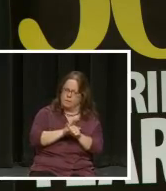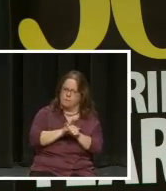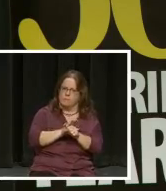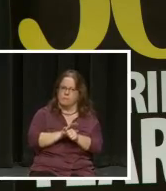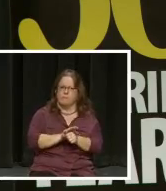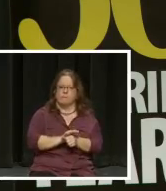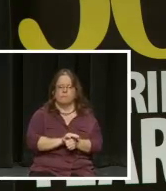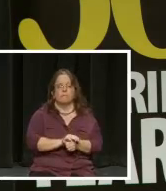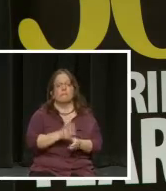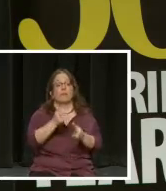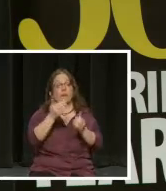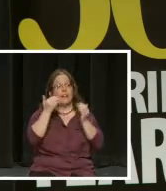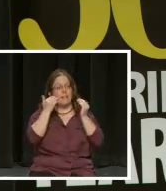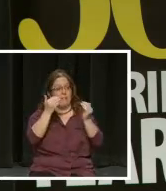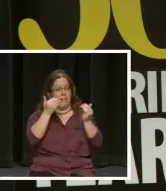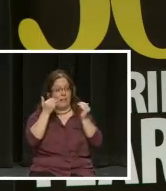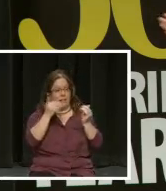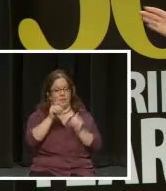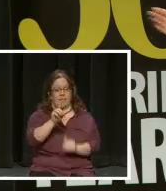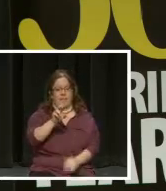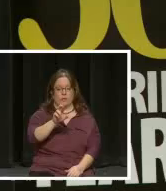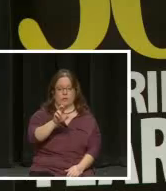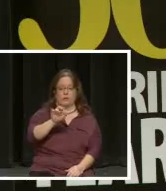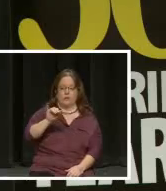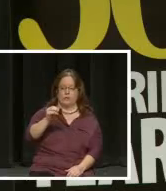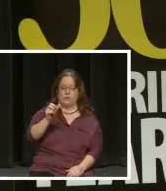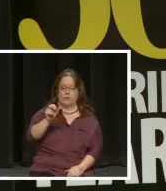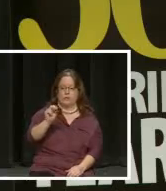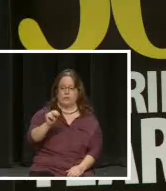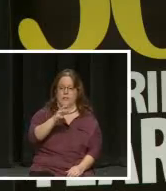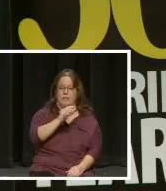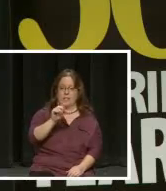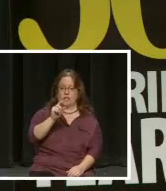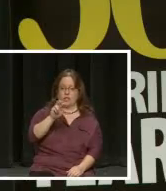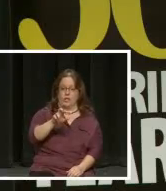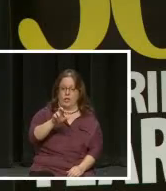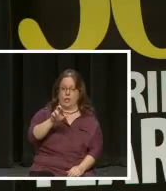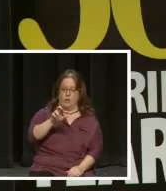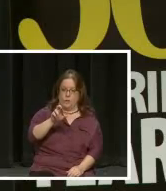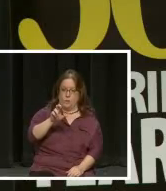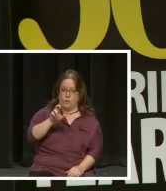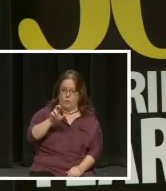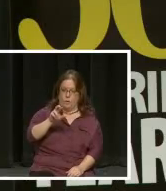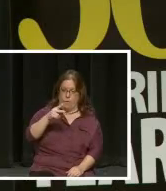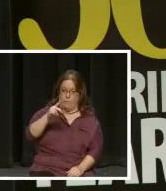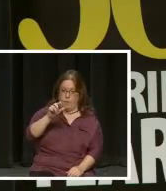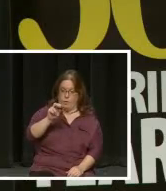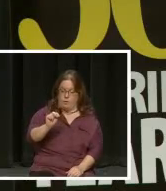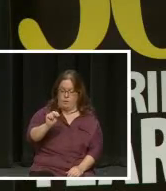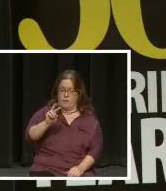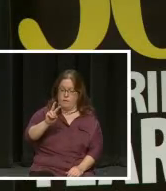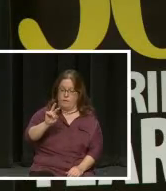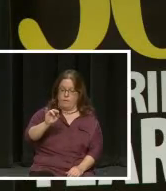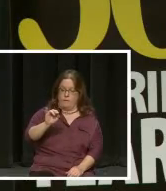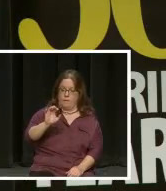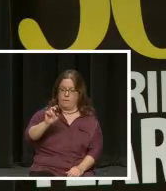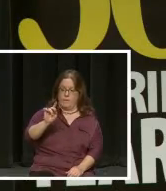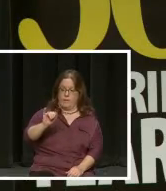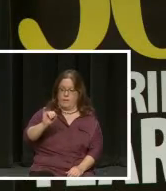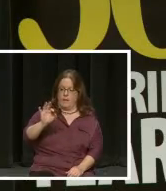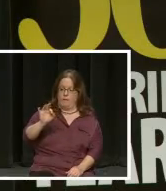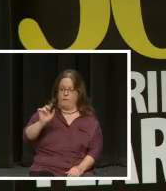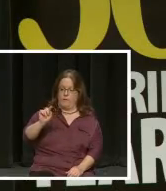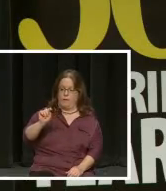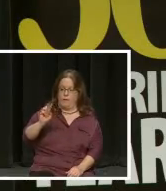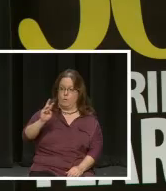I do want to thank Dr. Johnson and Chairperson Vicki Fretwell for setting up an